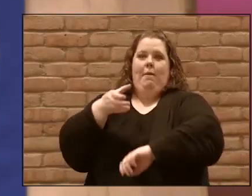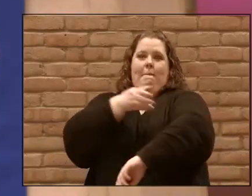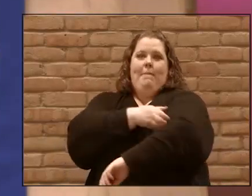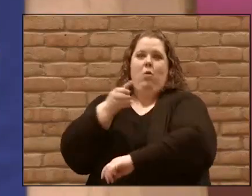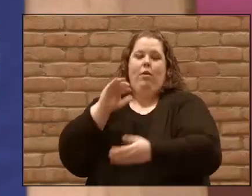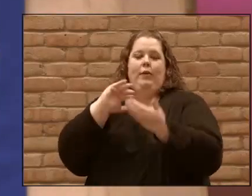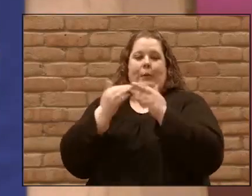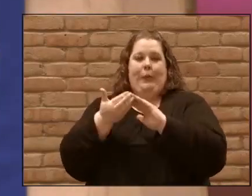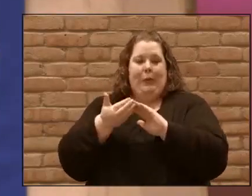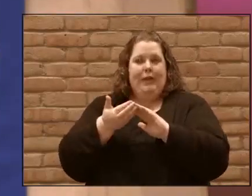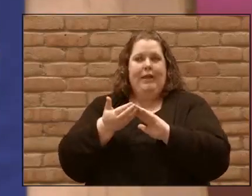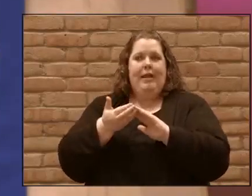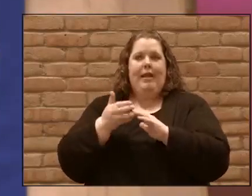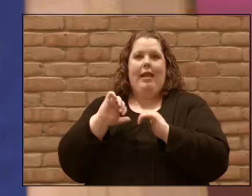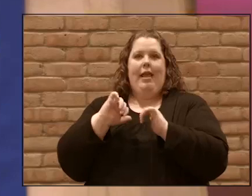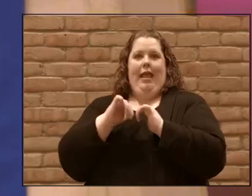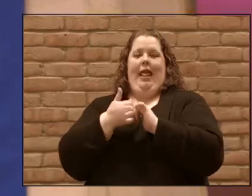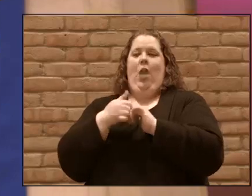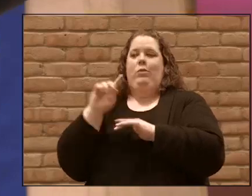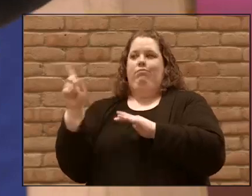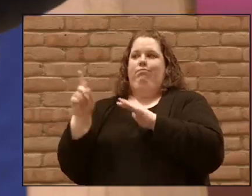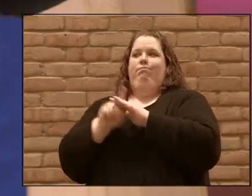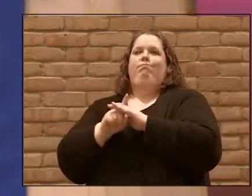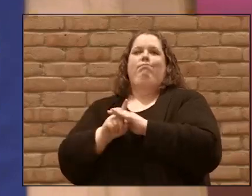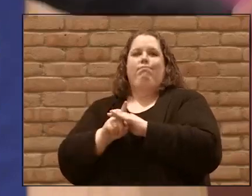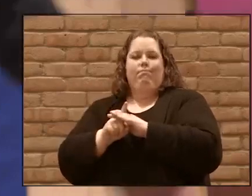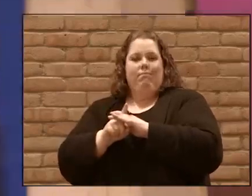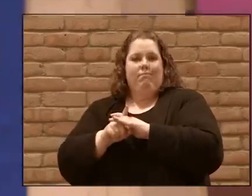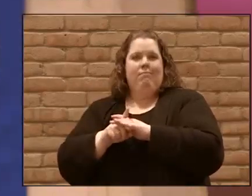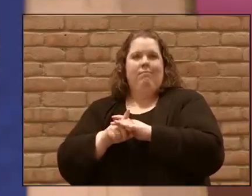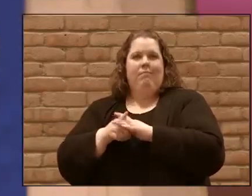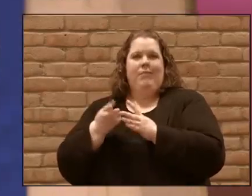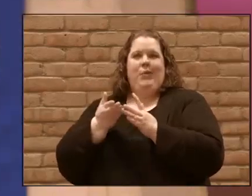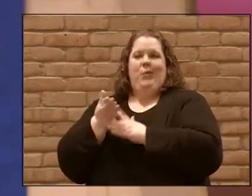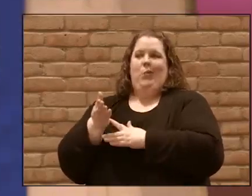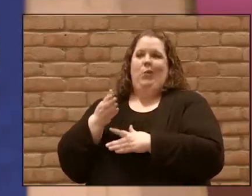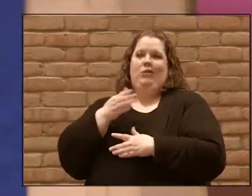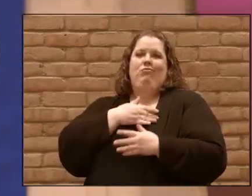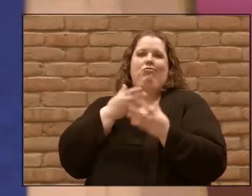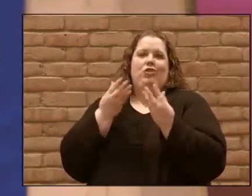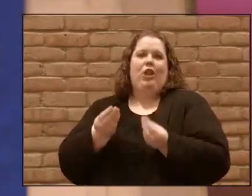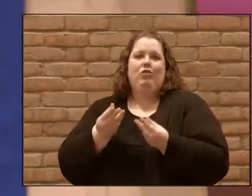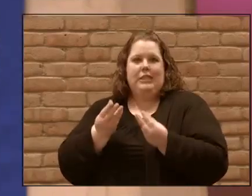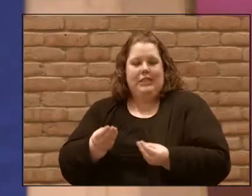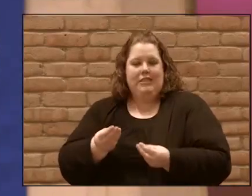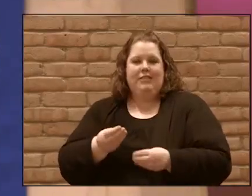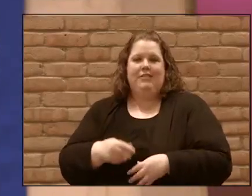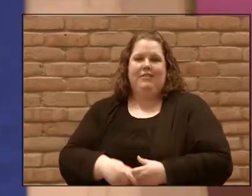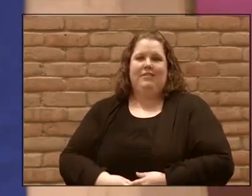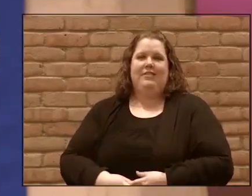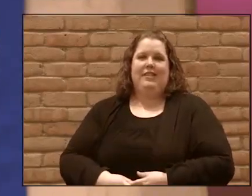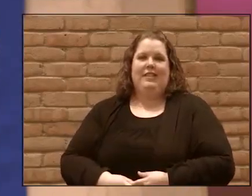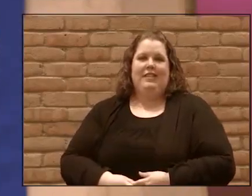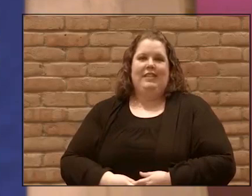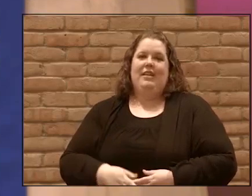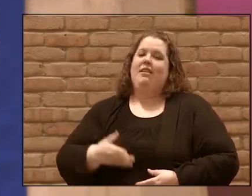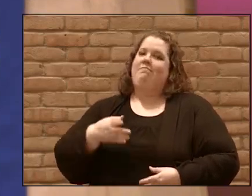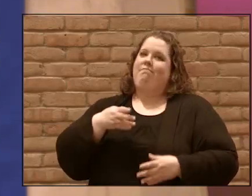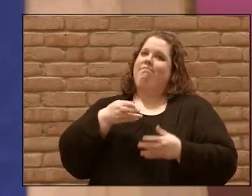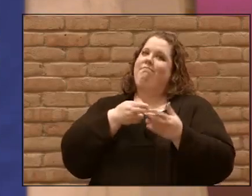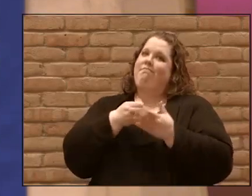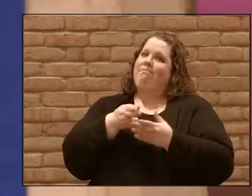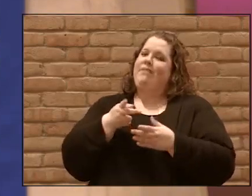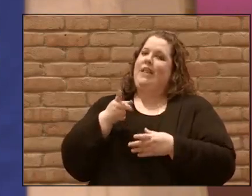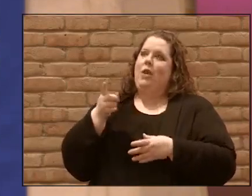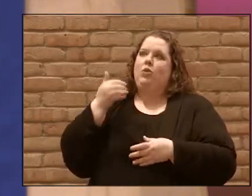and how it manifests itself in being just generous and they're going to be way too shy in the way they talk about how